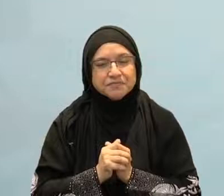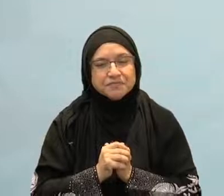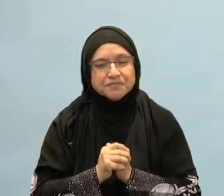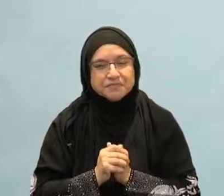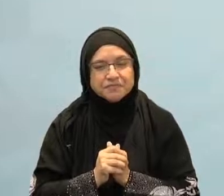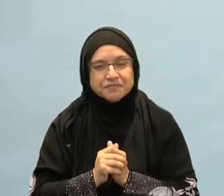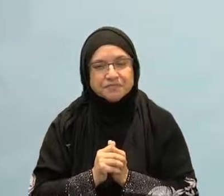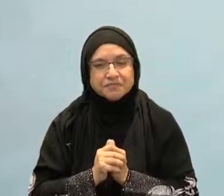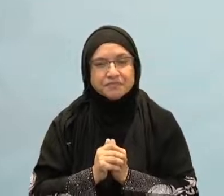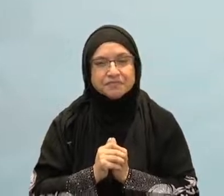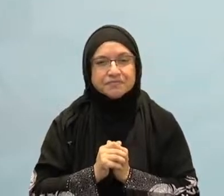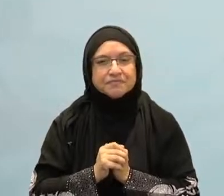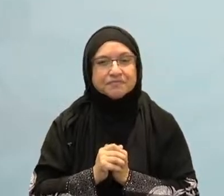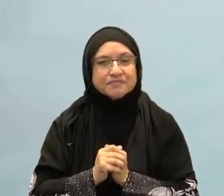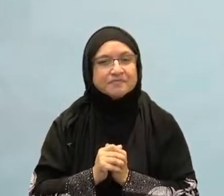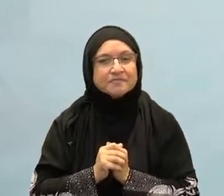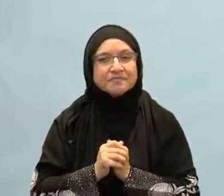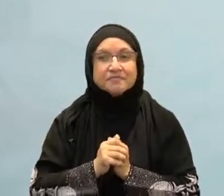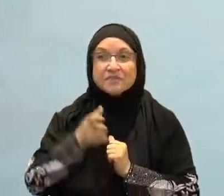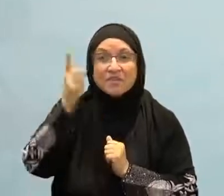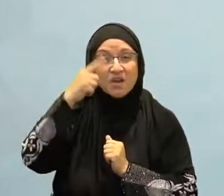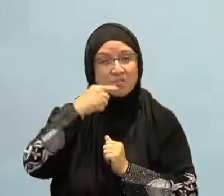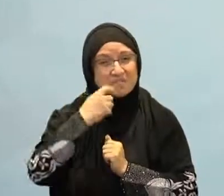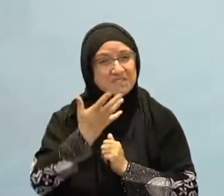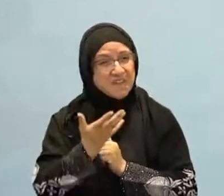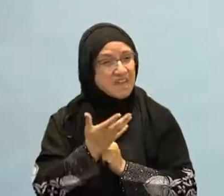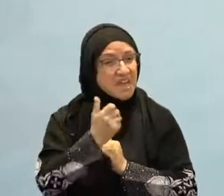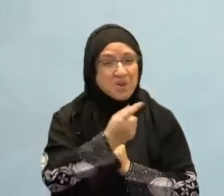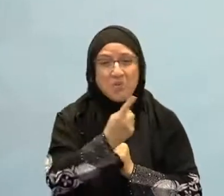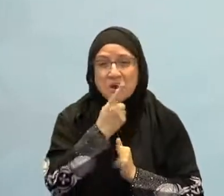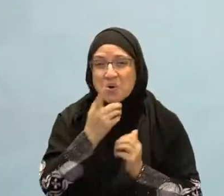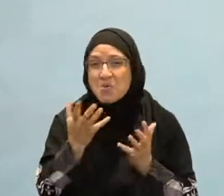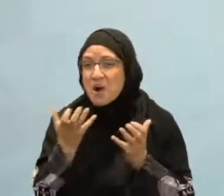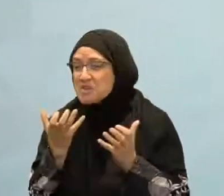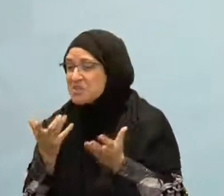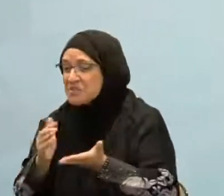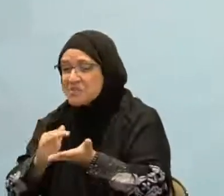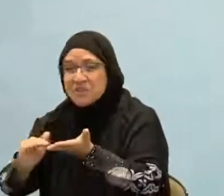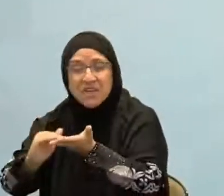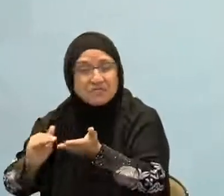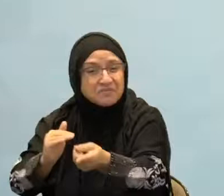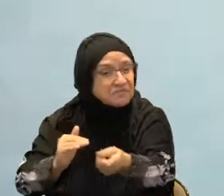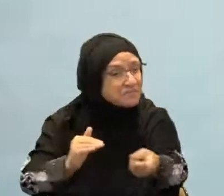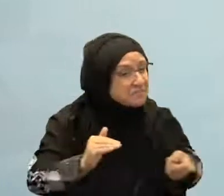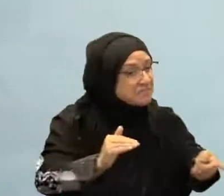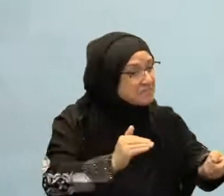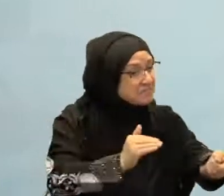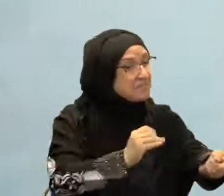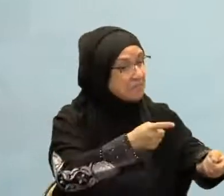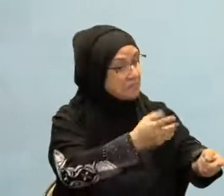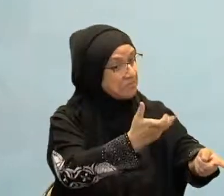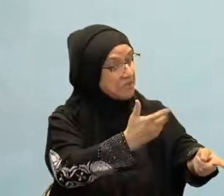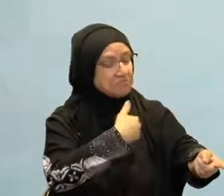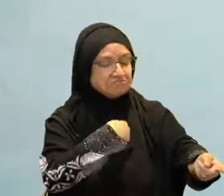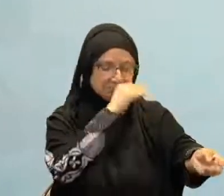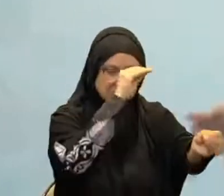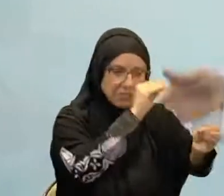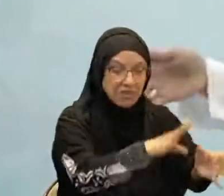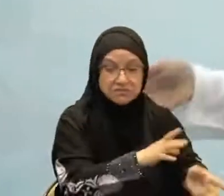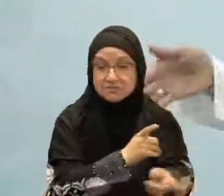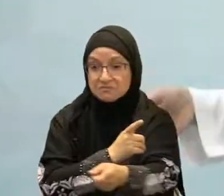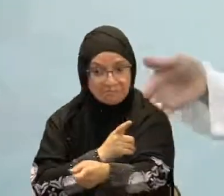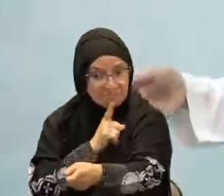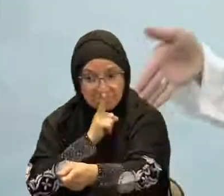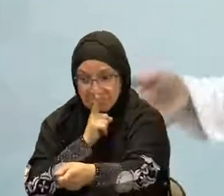anyone that's seeking forgiveness so that I can forgive that person? As Allah subhanahu wa ta'ala says to the angels, as he